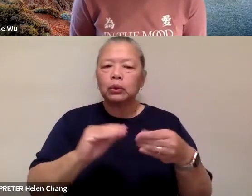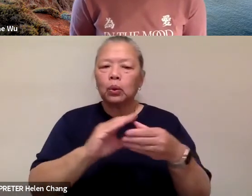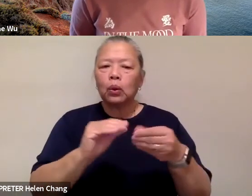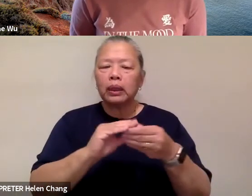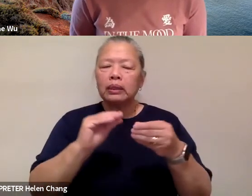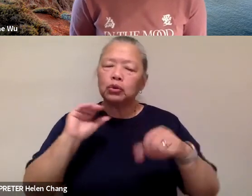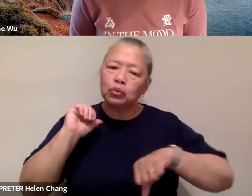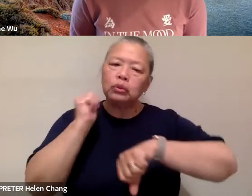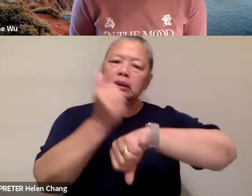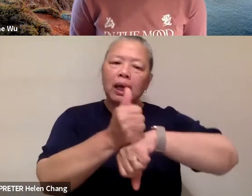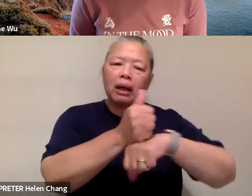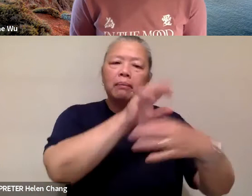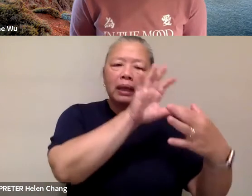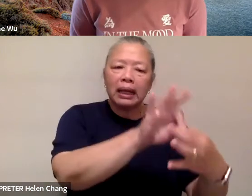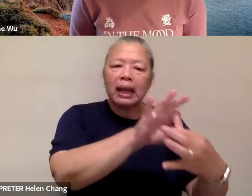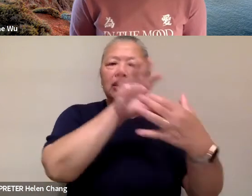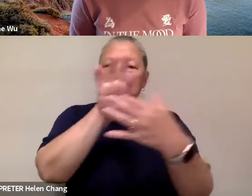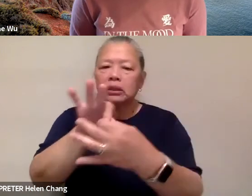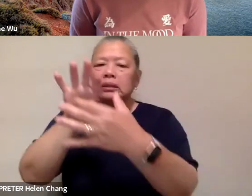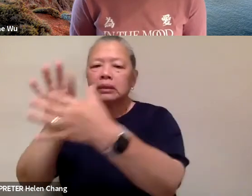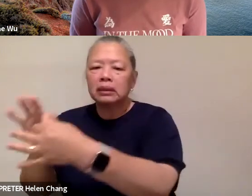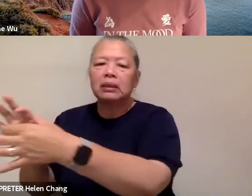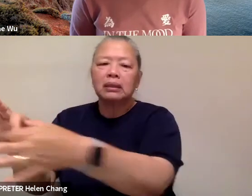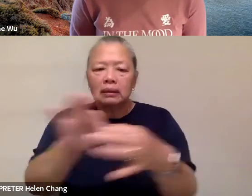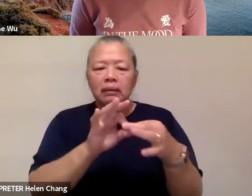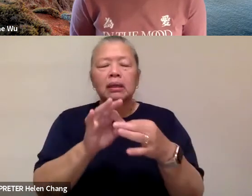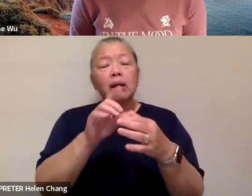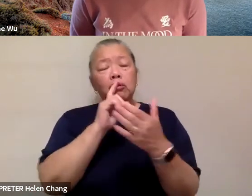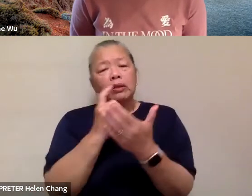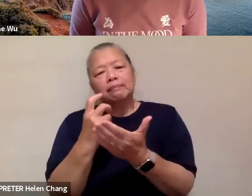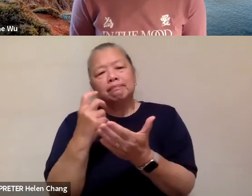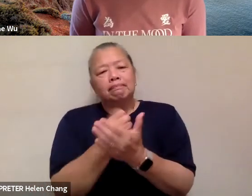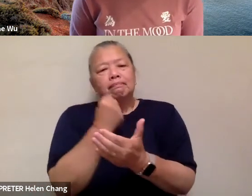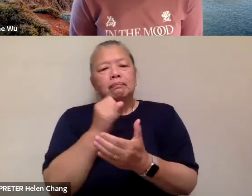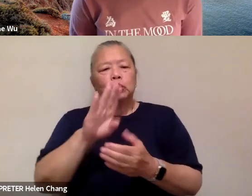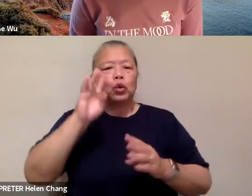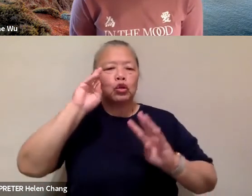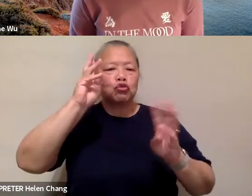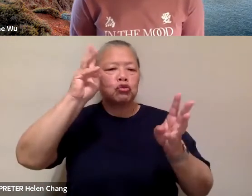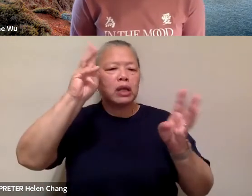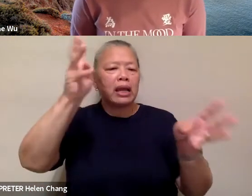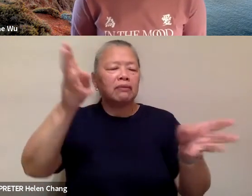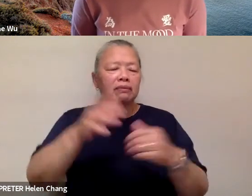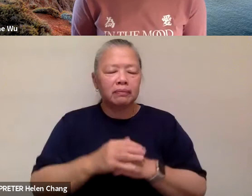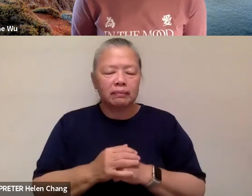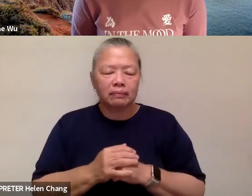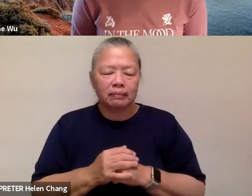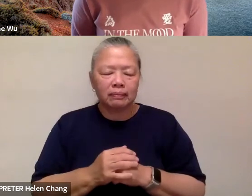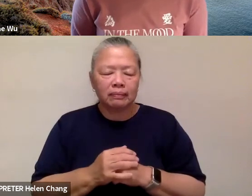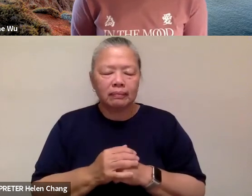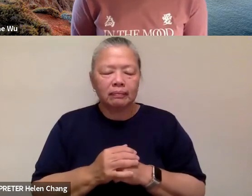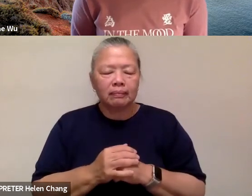so I think, yeah, tap into that creativity. That's really what is,